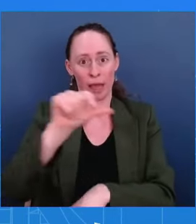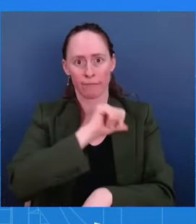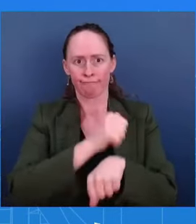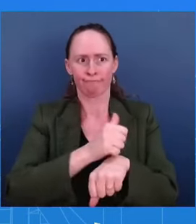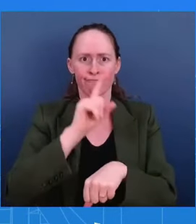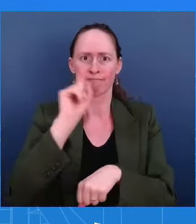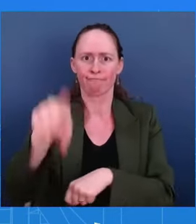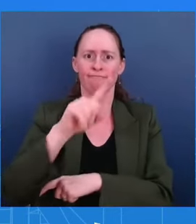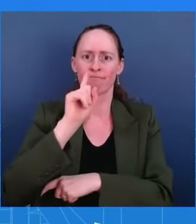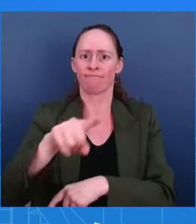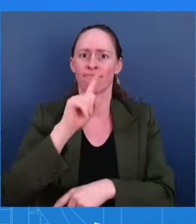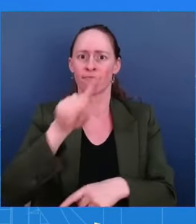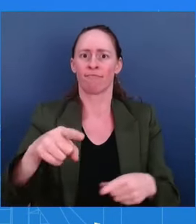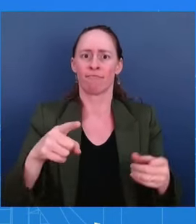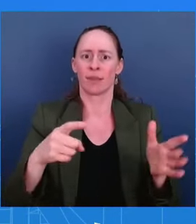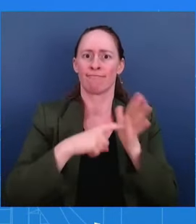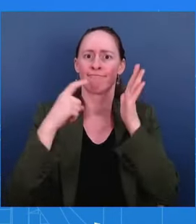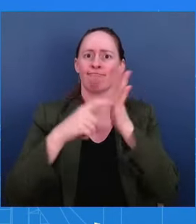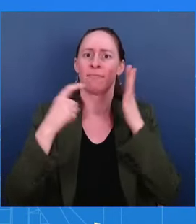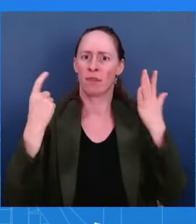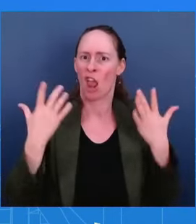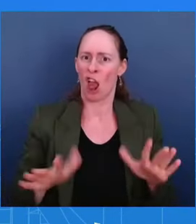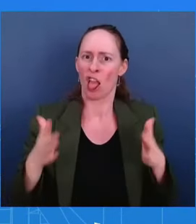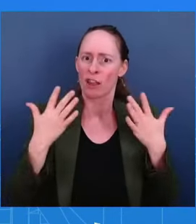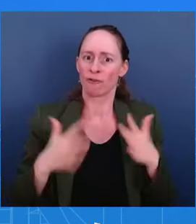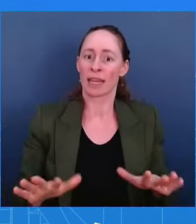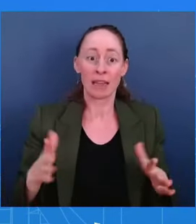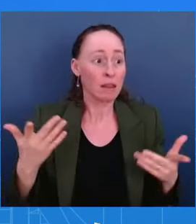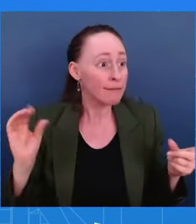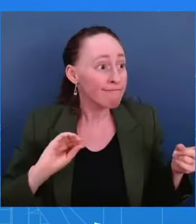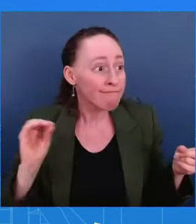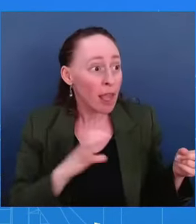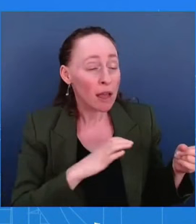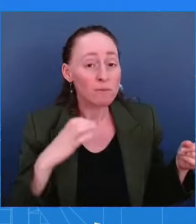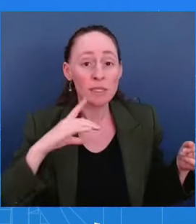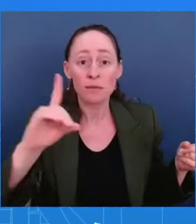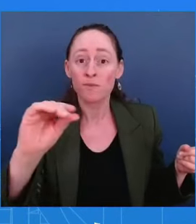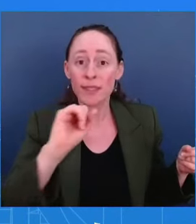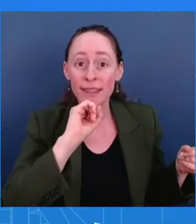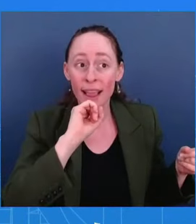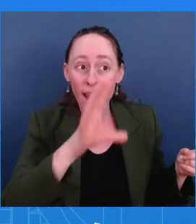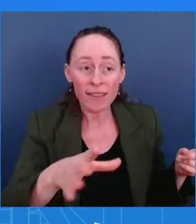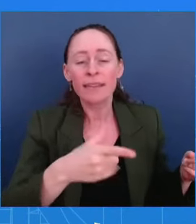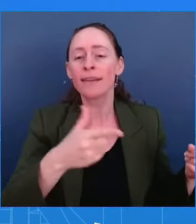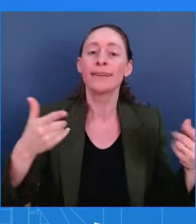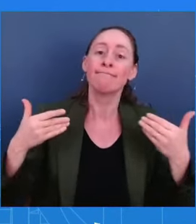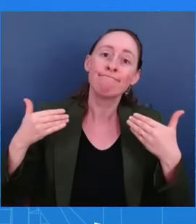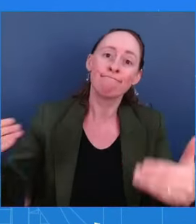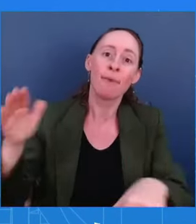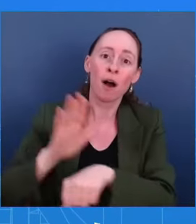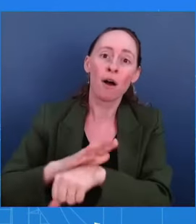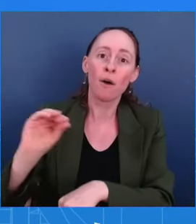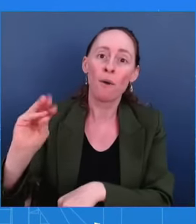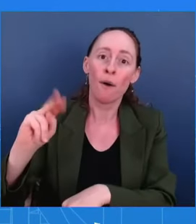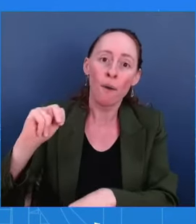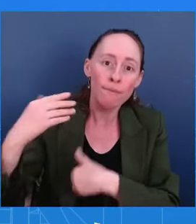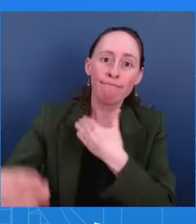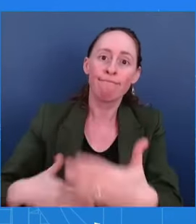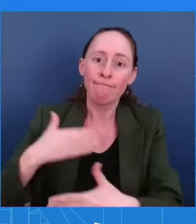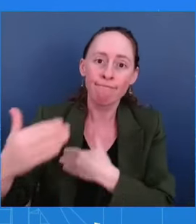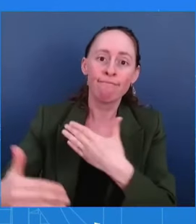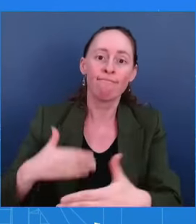on because Congress wasn't moving fast enough, right? We were able to get that bipartisan act done, but we needed to do more.